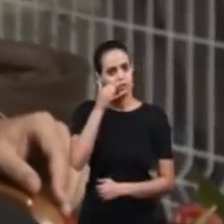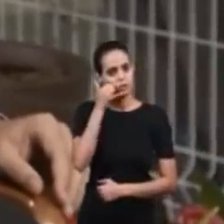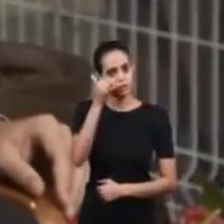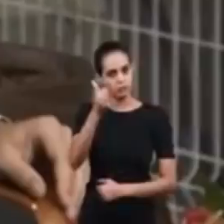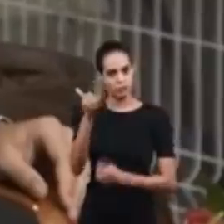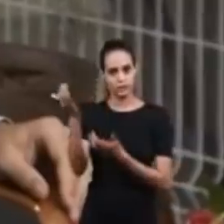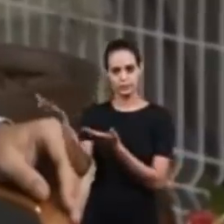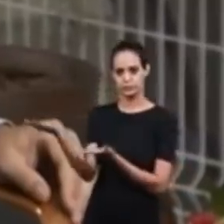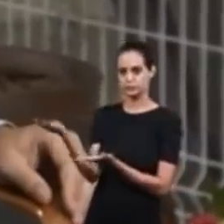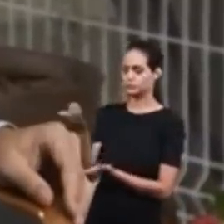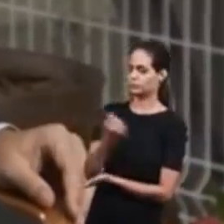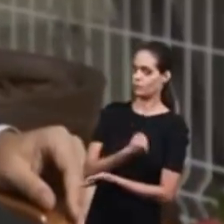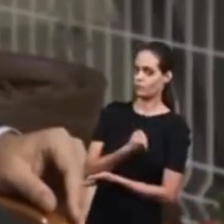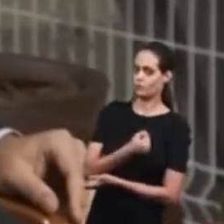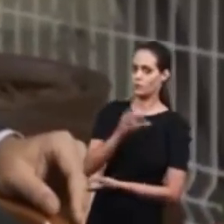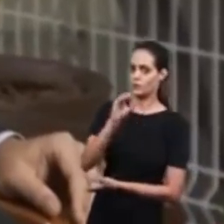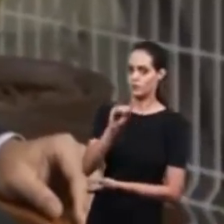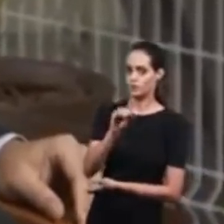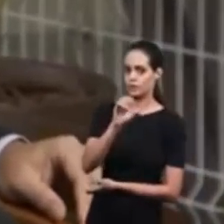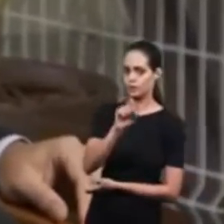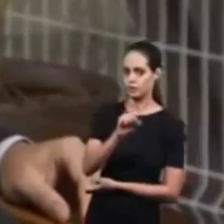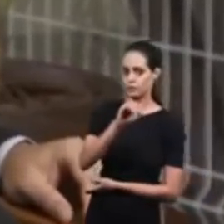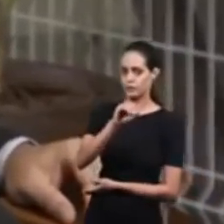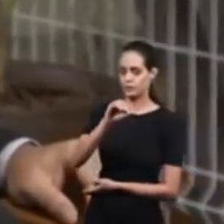call us at any moment through this number